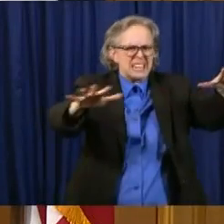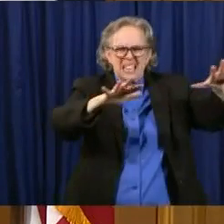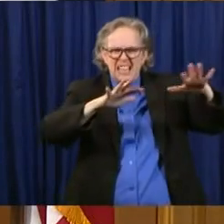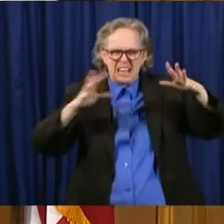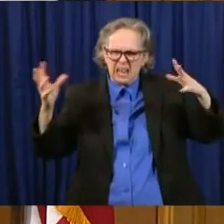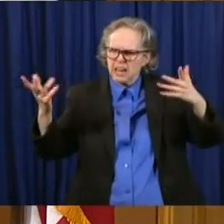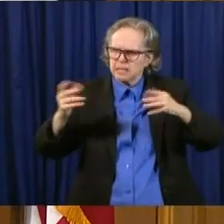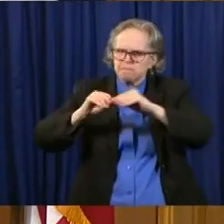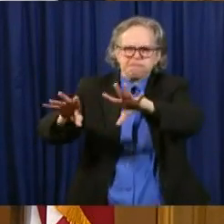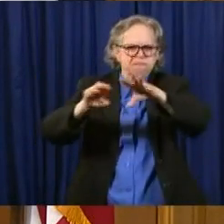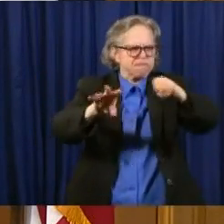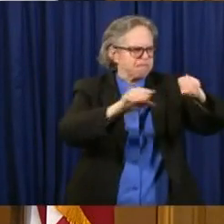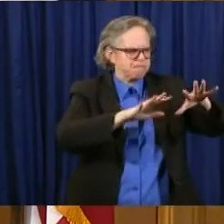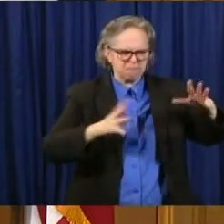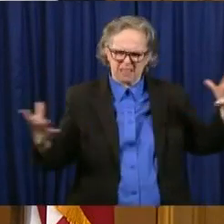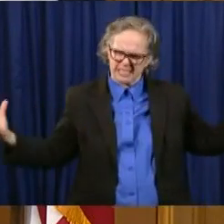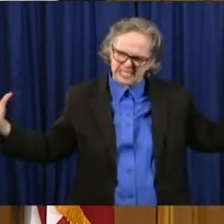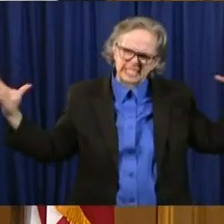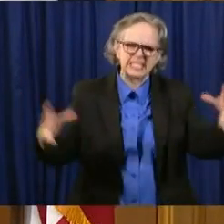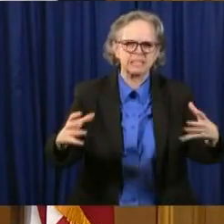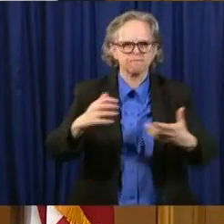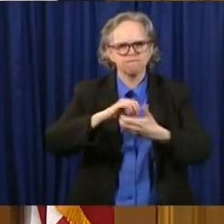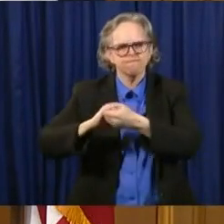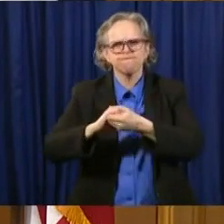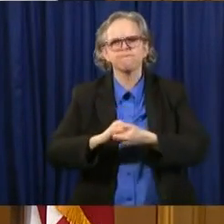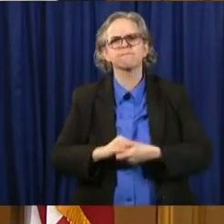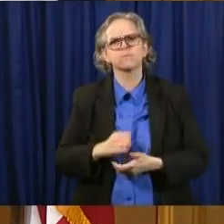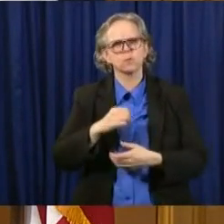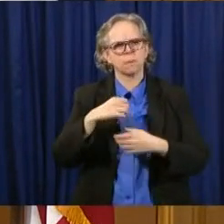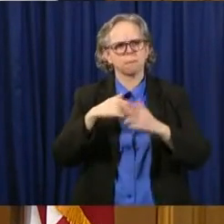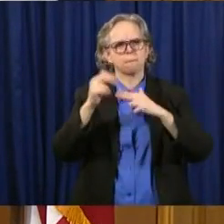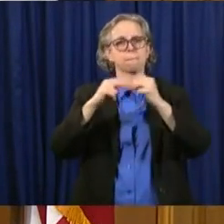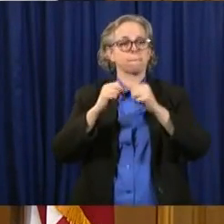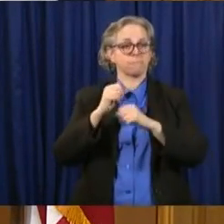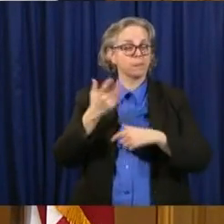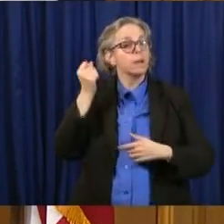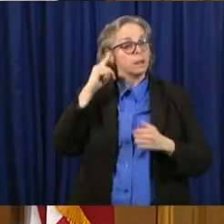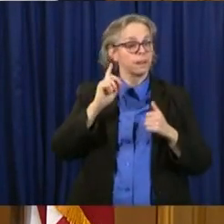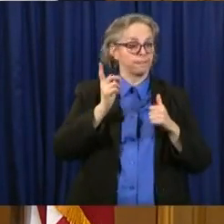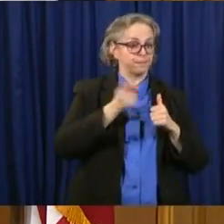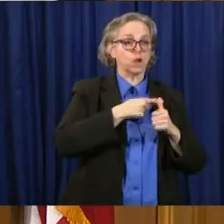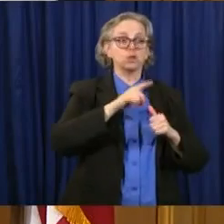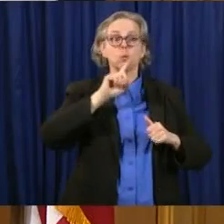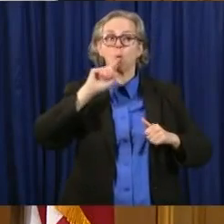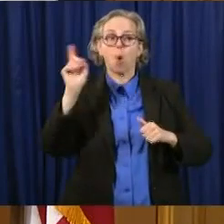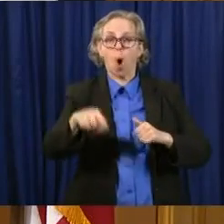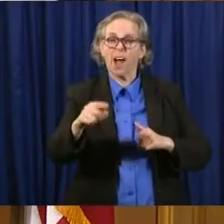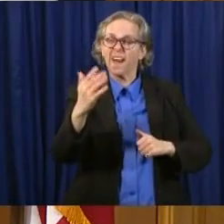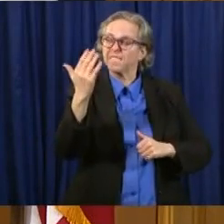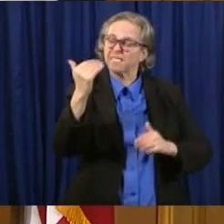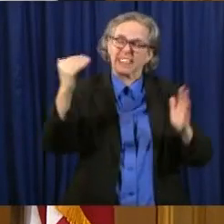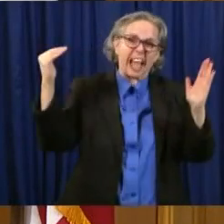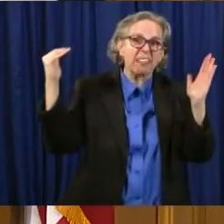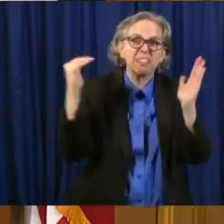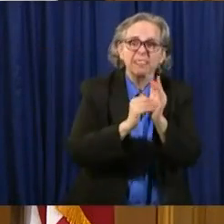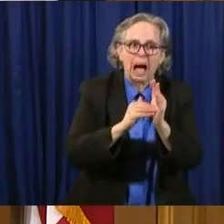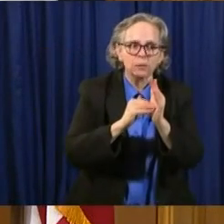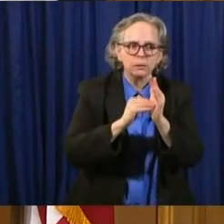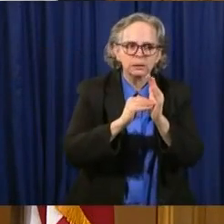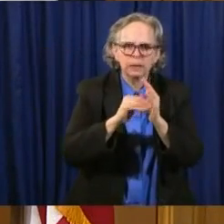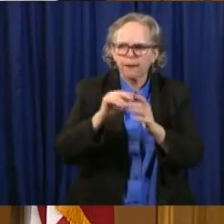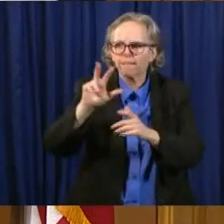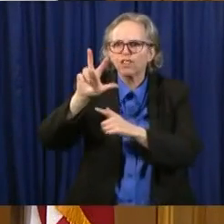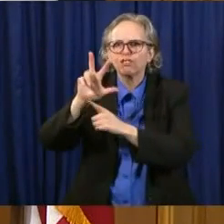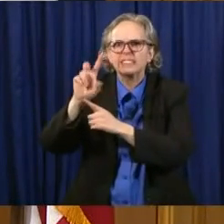quantities. Very soon, the first order of 15,000 3D printed swabs for COVID-19 test kits will be delivered